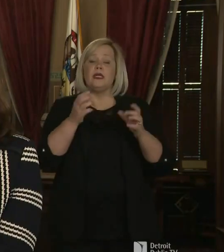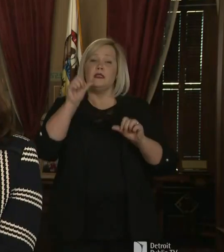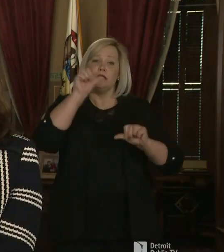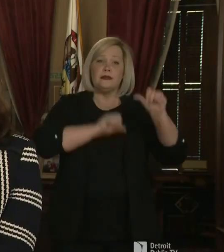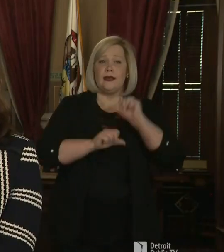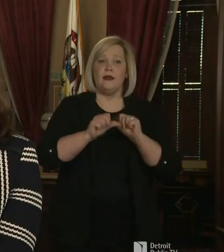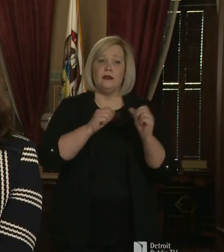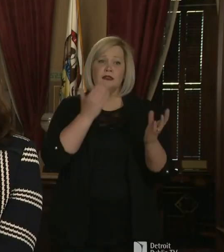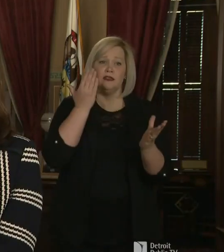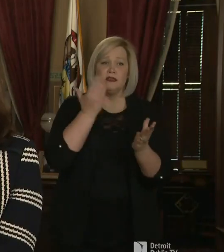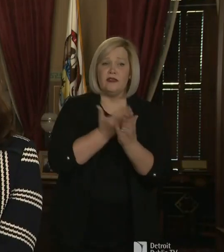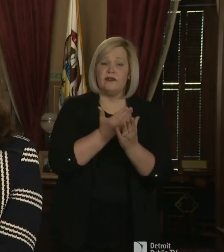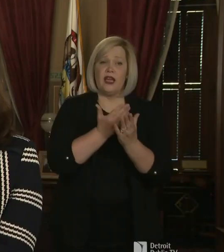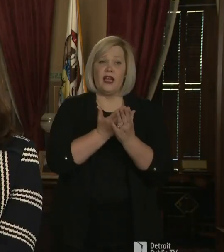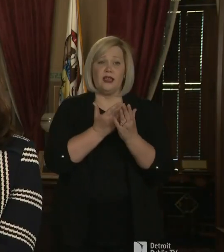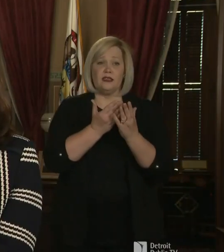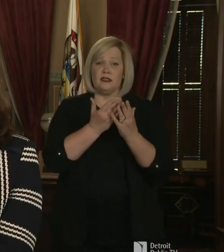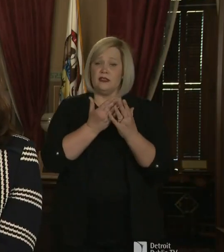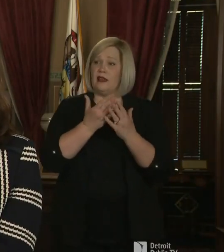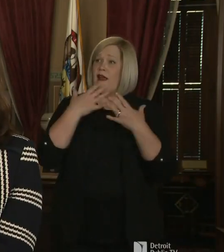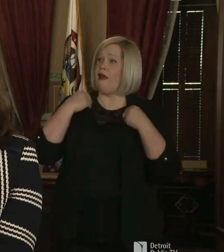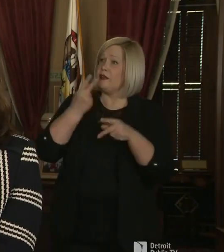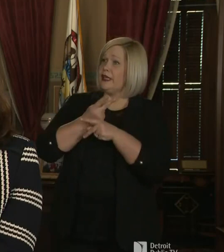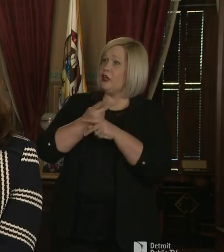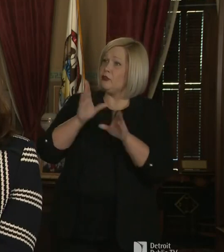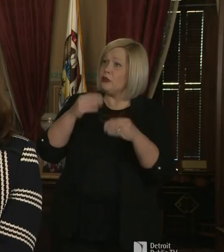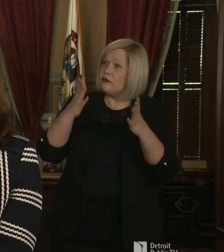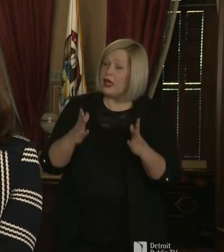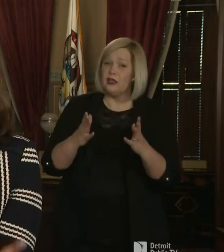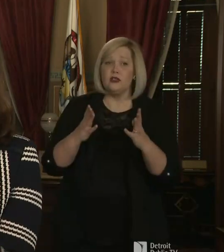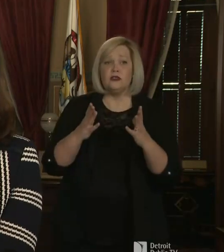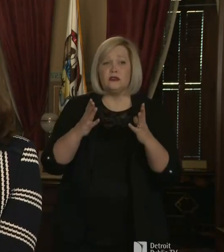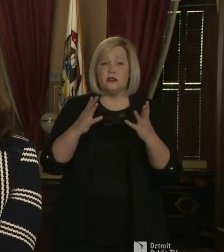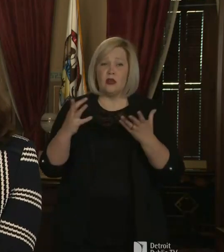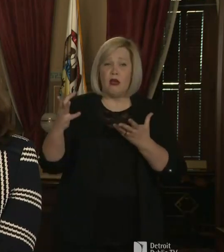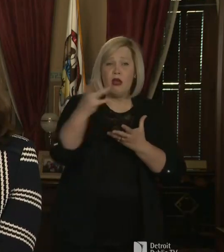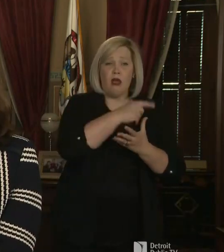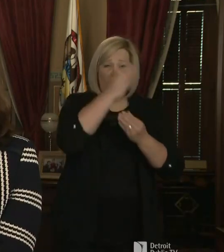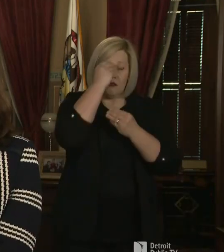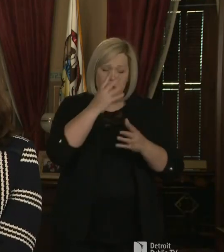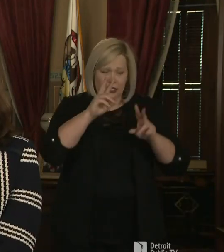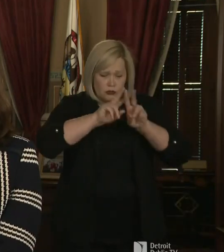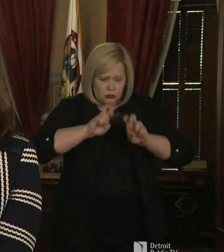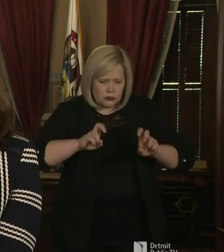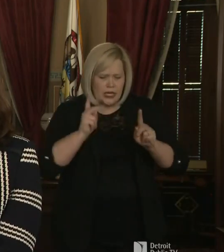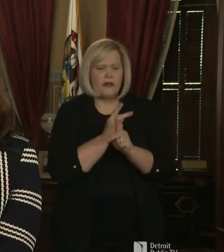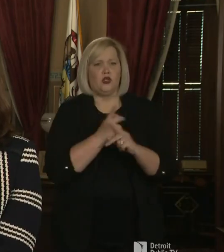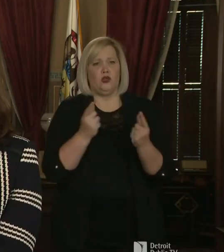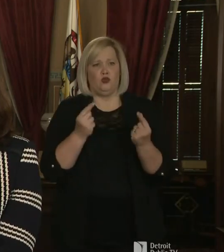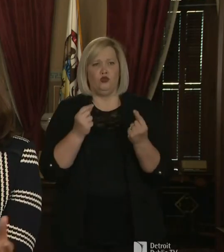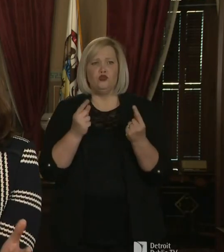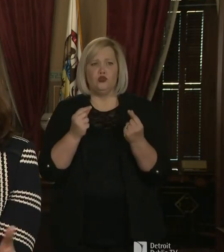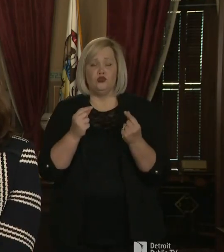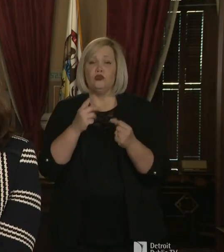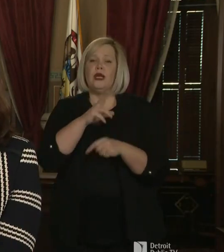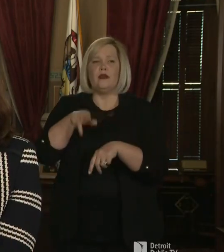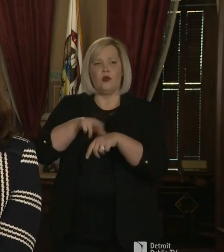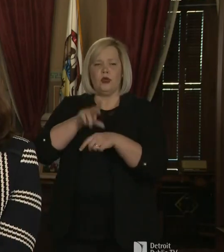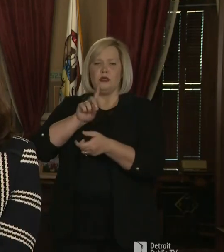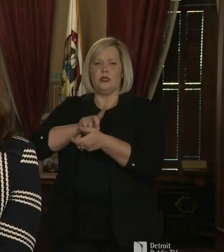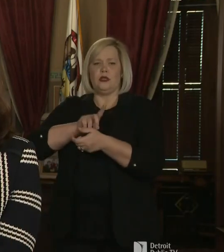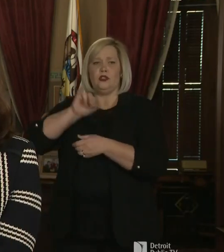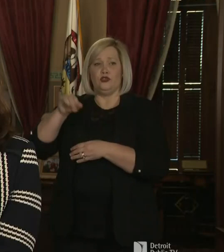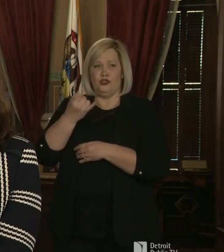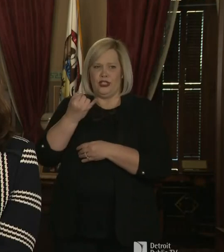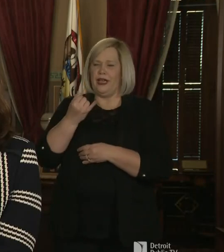facts always with our healthcare providers, um, input and, and Dr. J's, um, you know, her